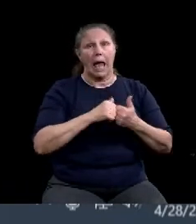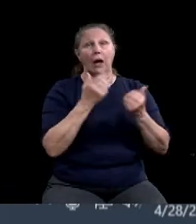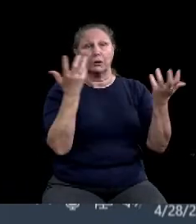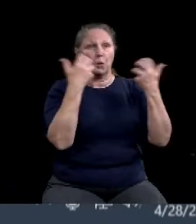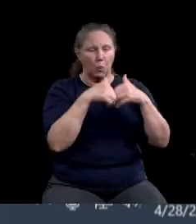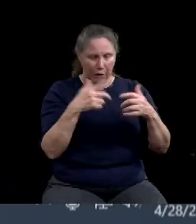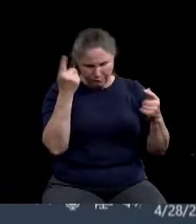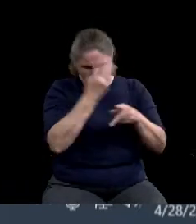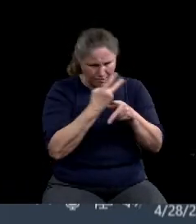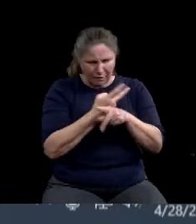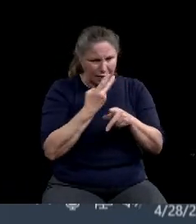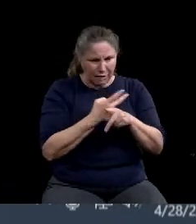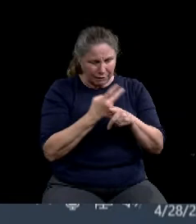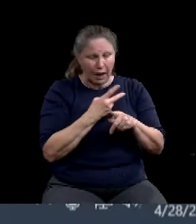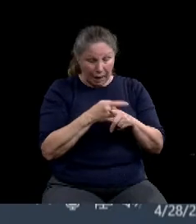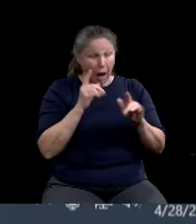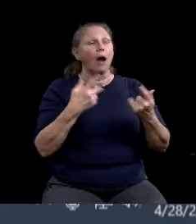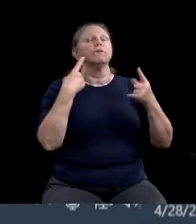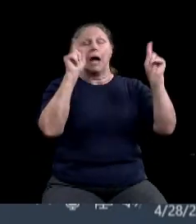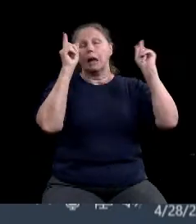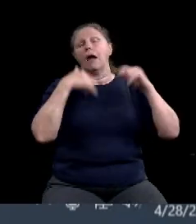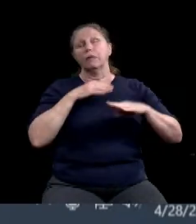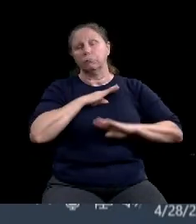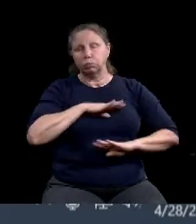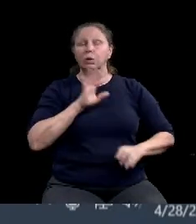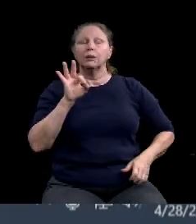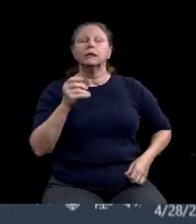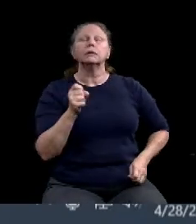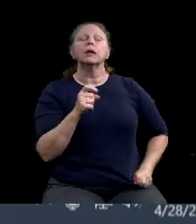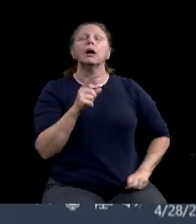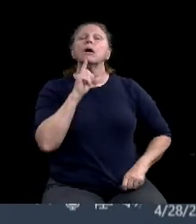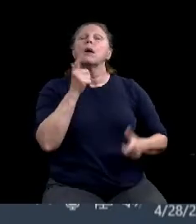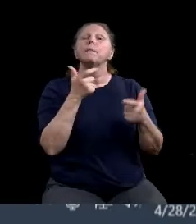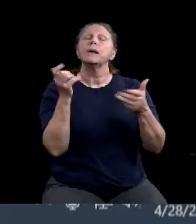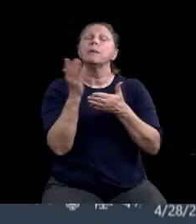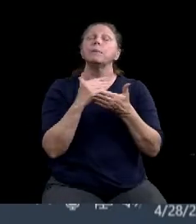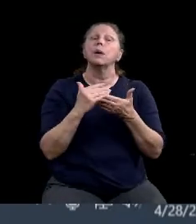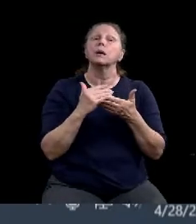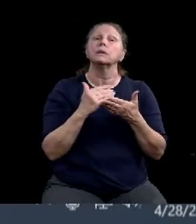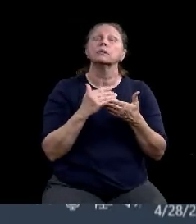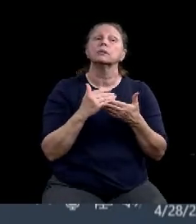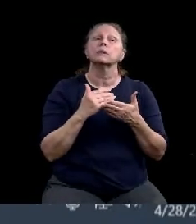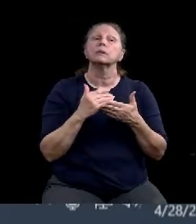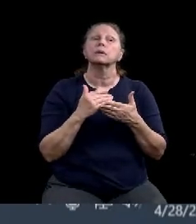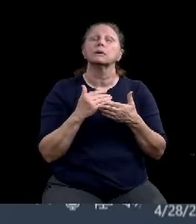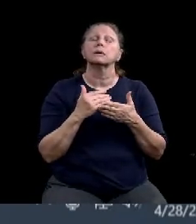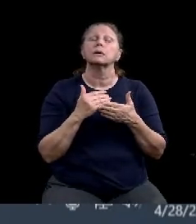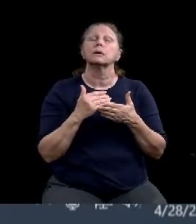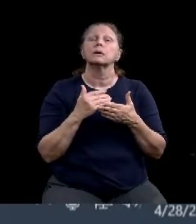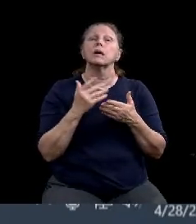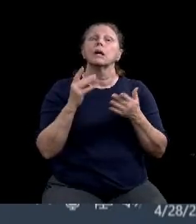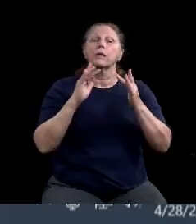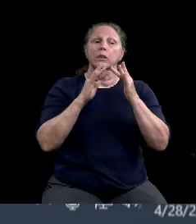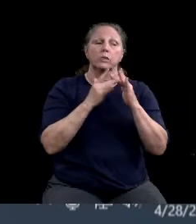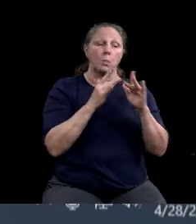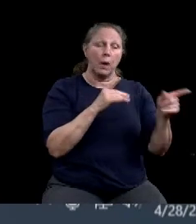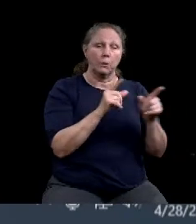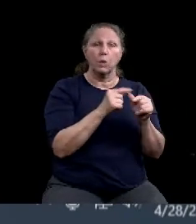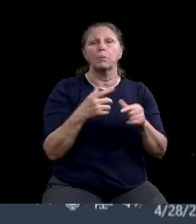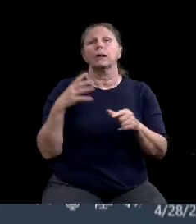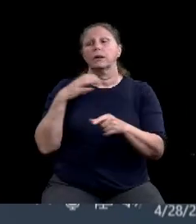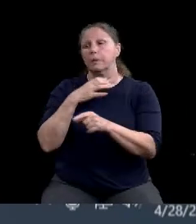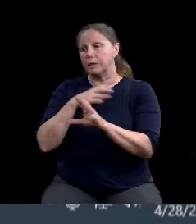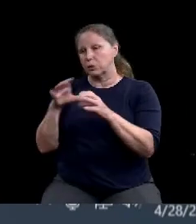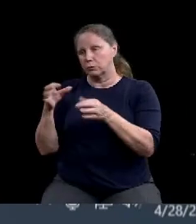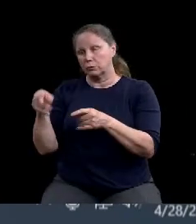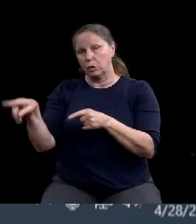a big part of this thing is the WebMet group too and the commissioner's court. I'd like to thank Judge Felton and the court for